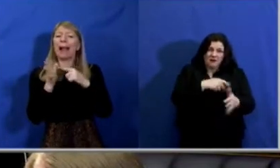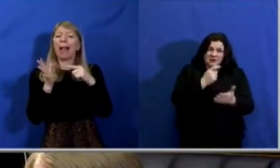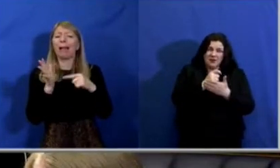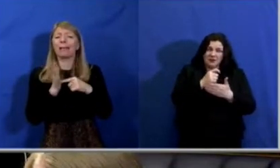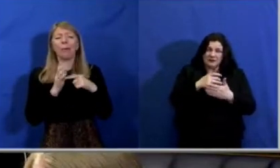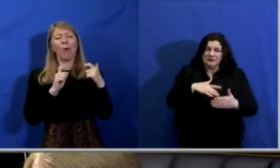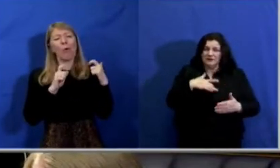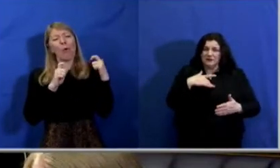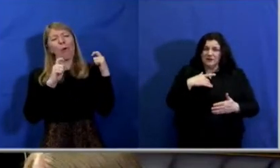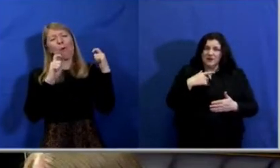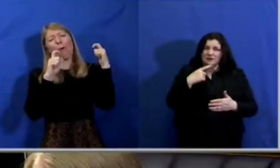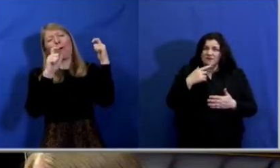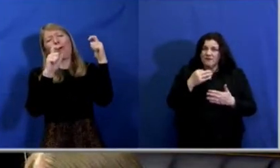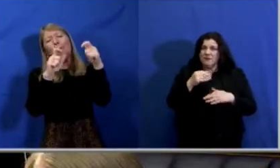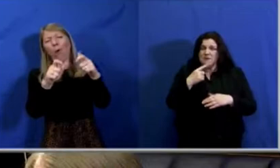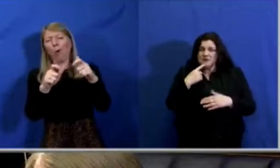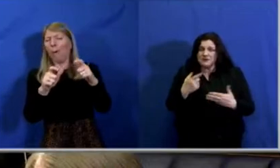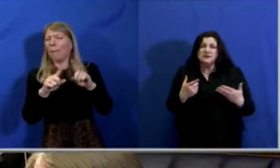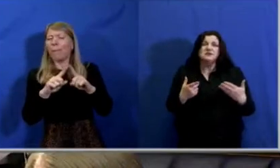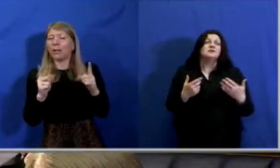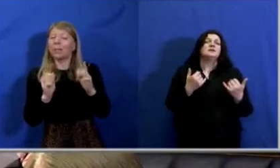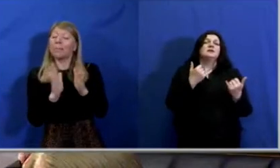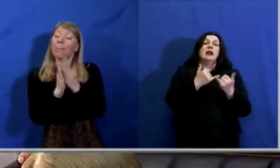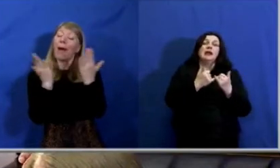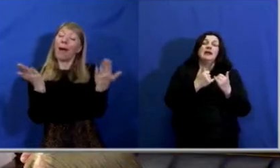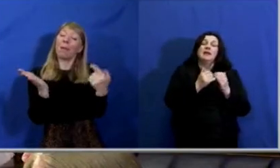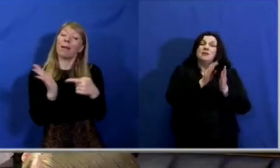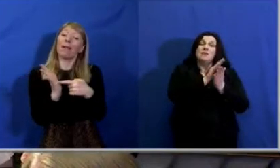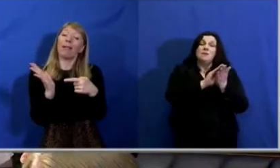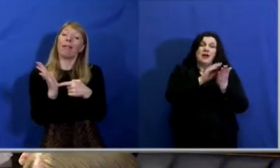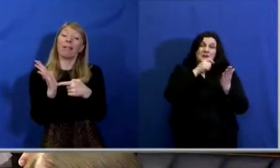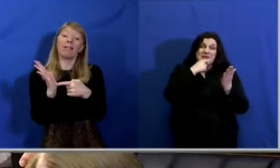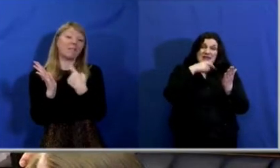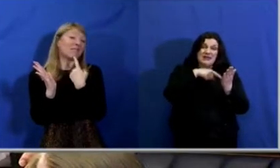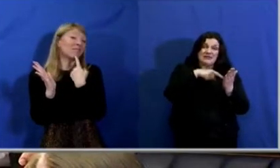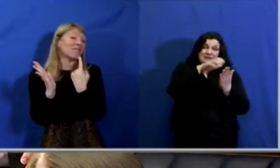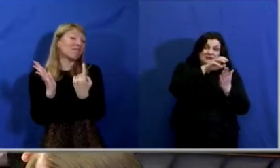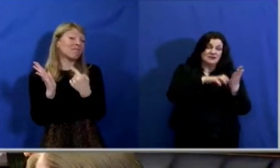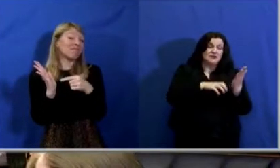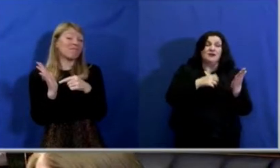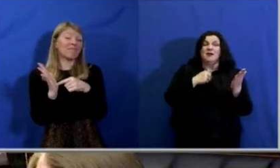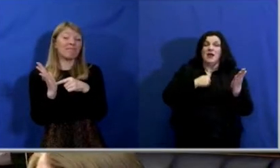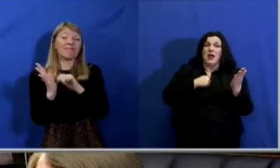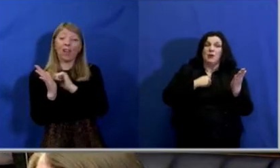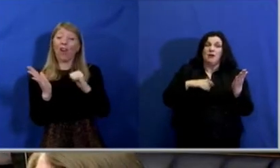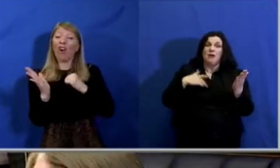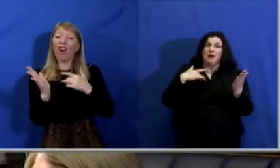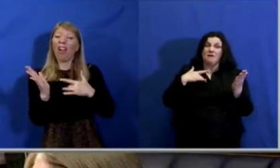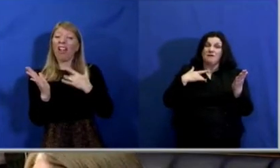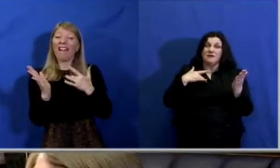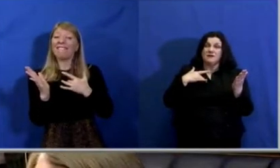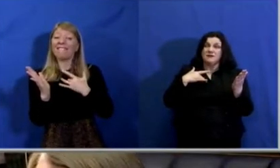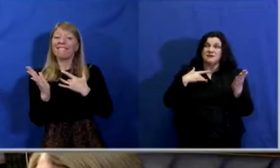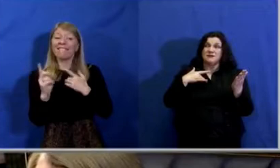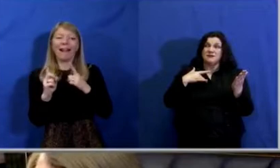However, the Scripture says that our life is as a vapor.